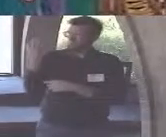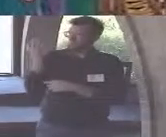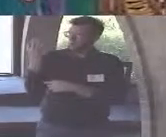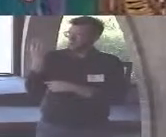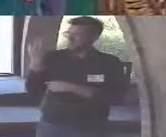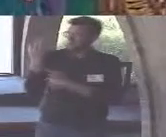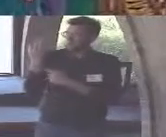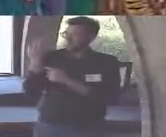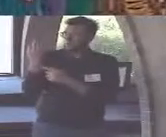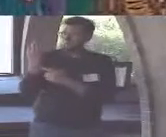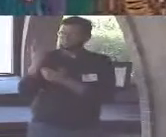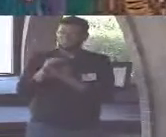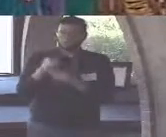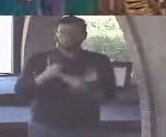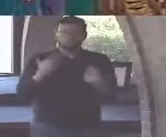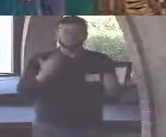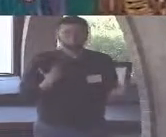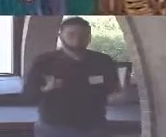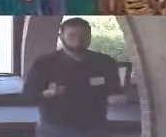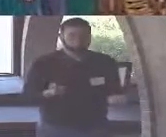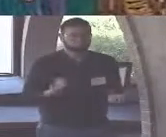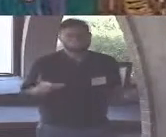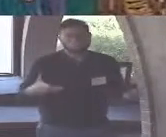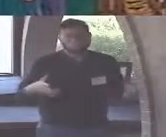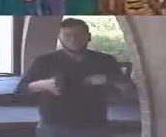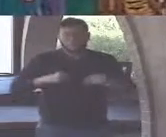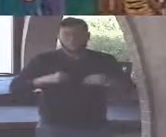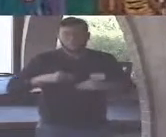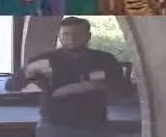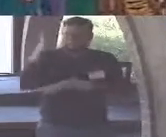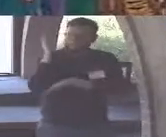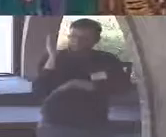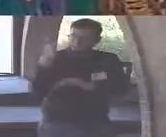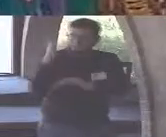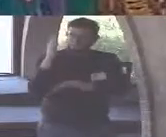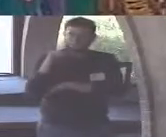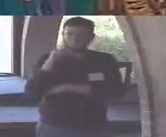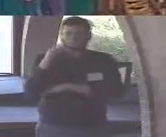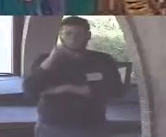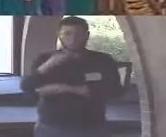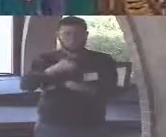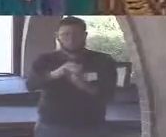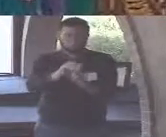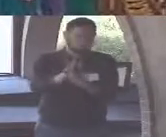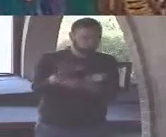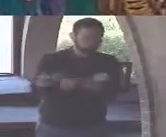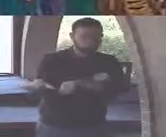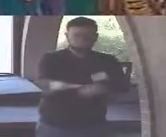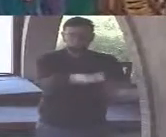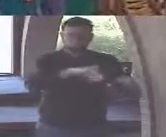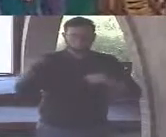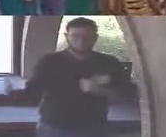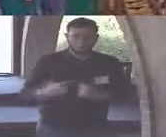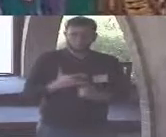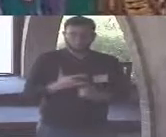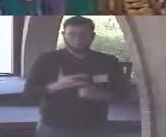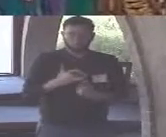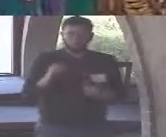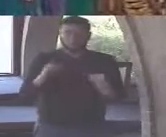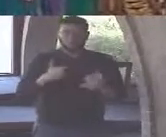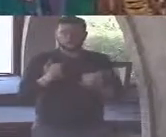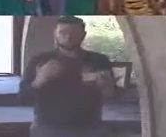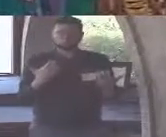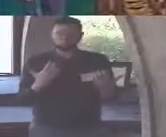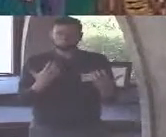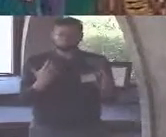I just kind of accepted the fact that this sermon isn't nearly as provocative as I thought it would be it contains